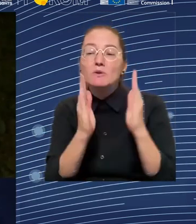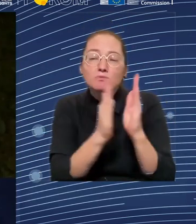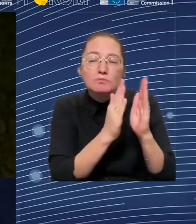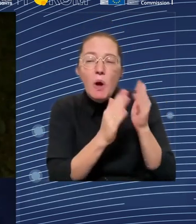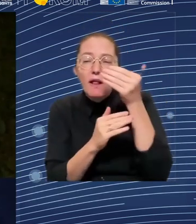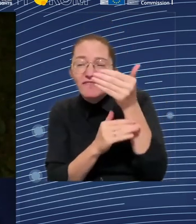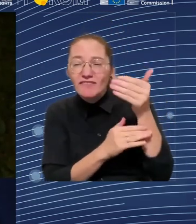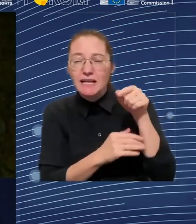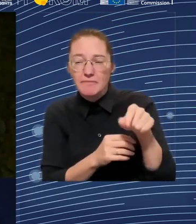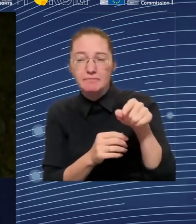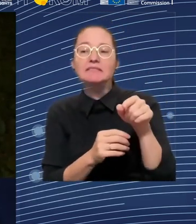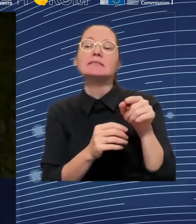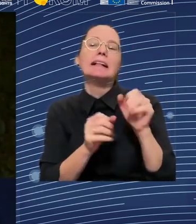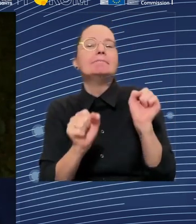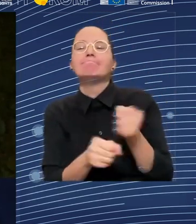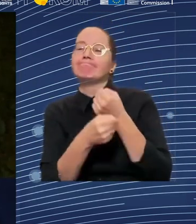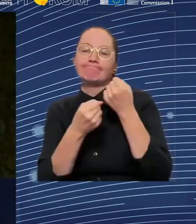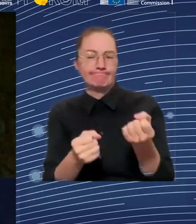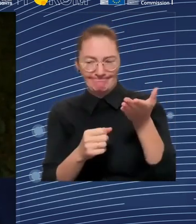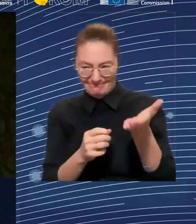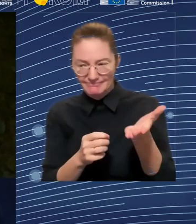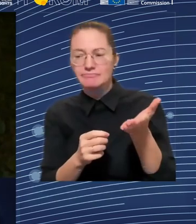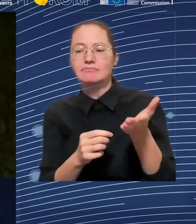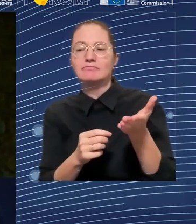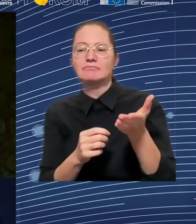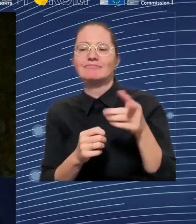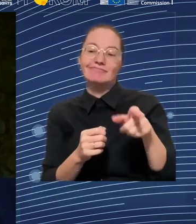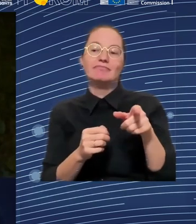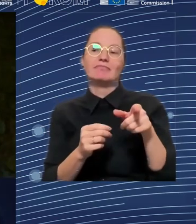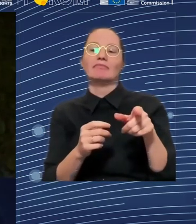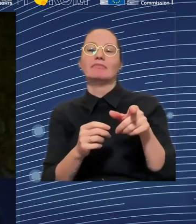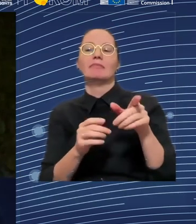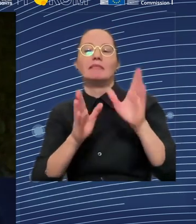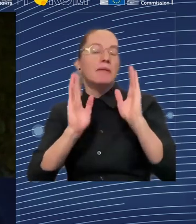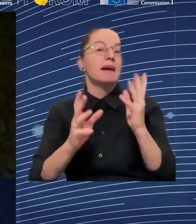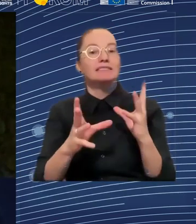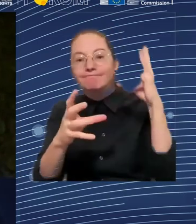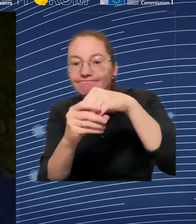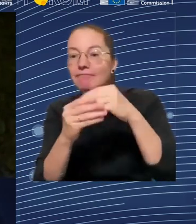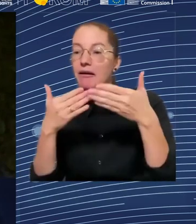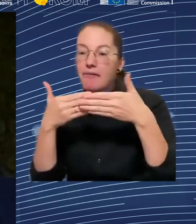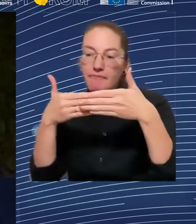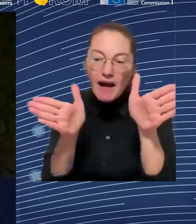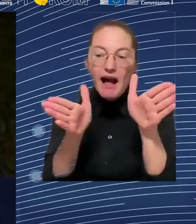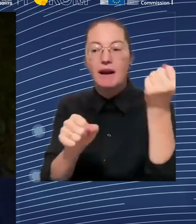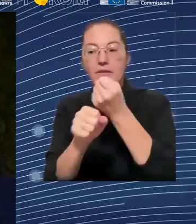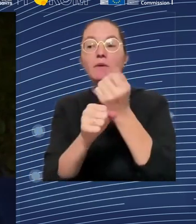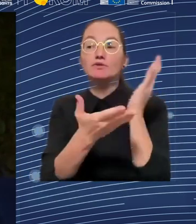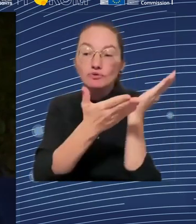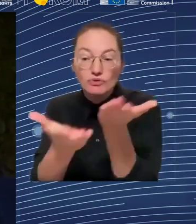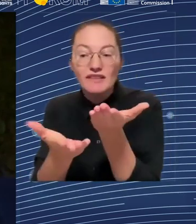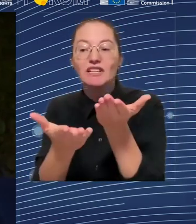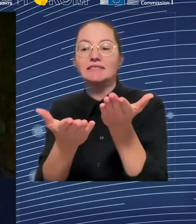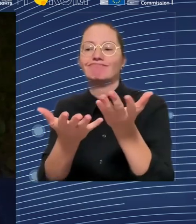That we've been focusing on supply, which is workers, for so many years. And then people end up with so many